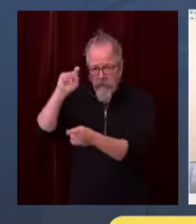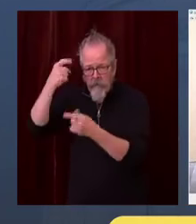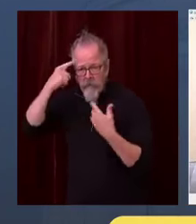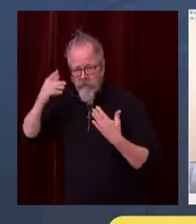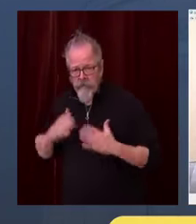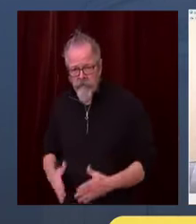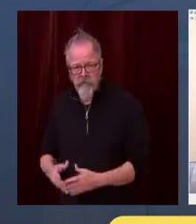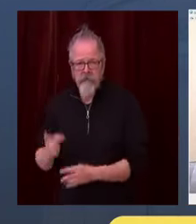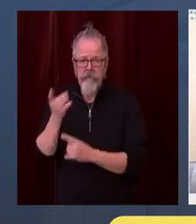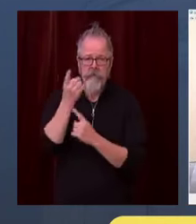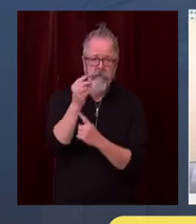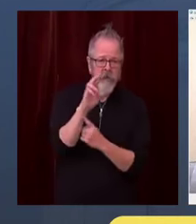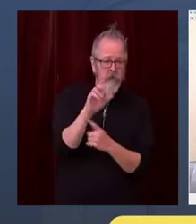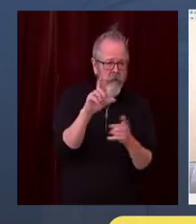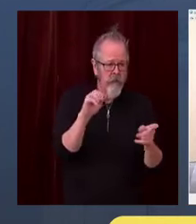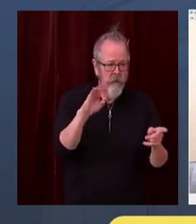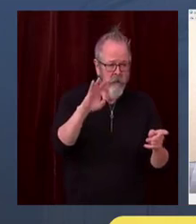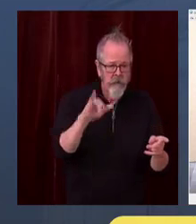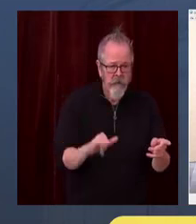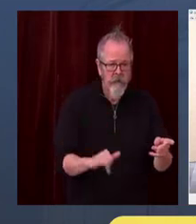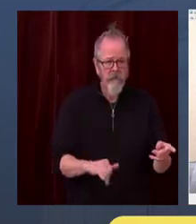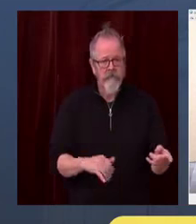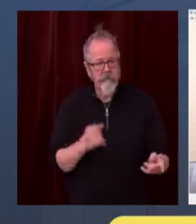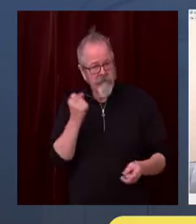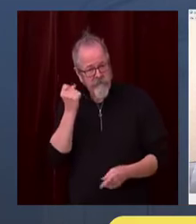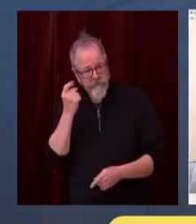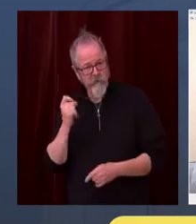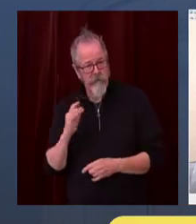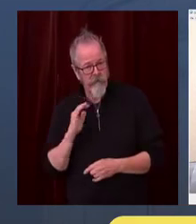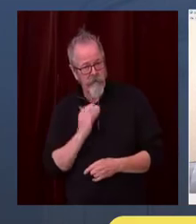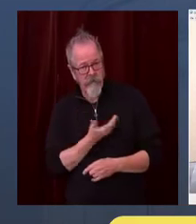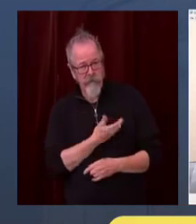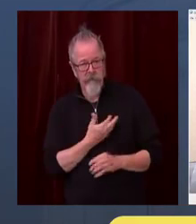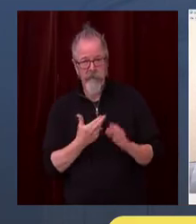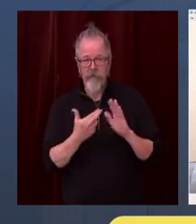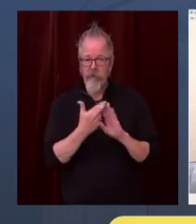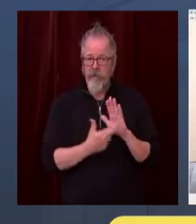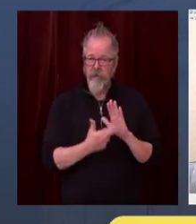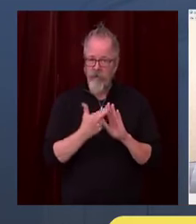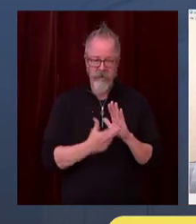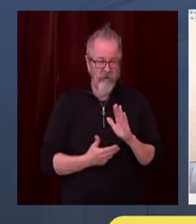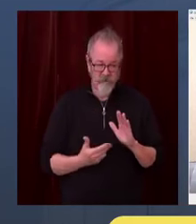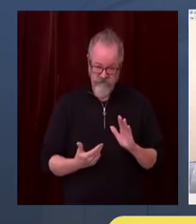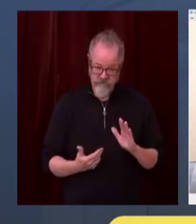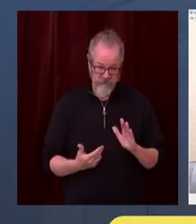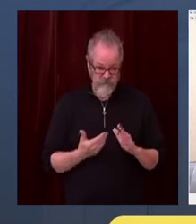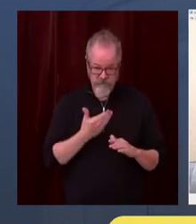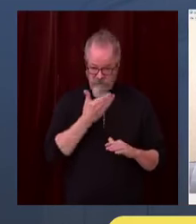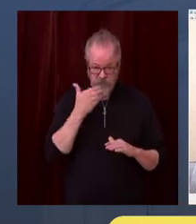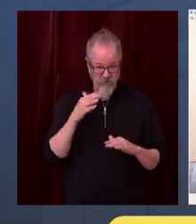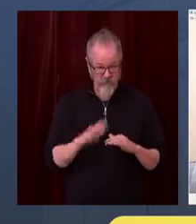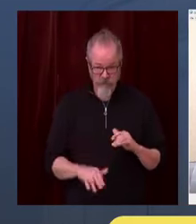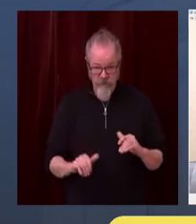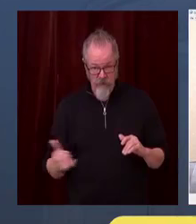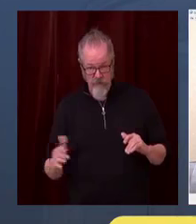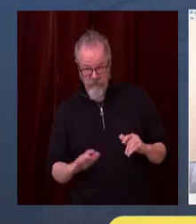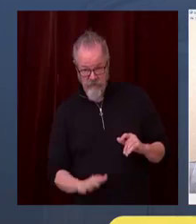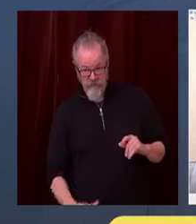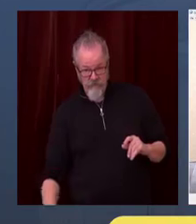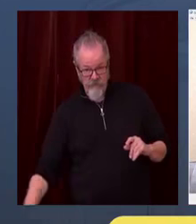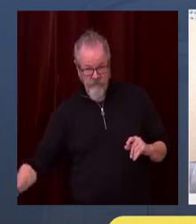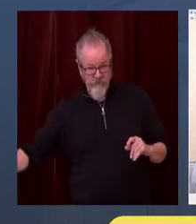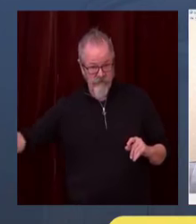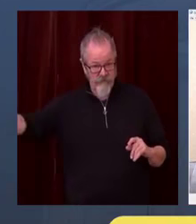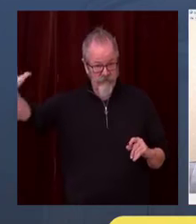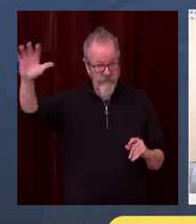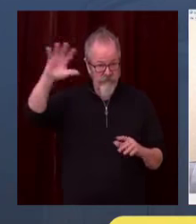I have colleagues around the country where they're telling me that their hospitals are full, their ICUs are full. In many cases, they're transferring patients out of